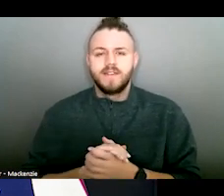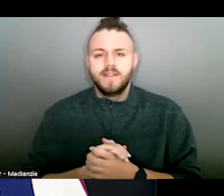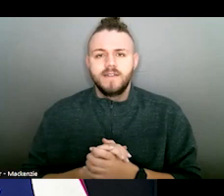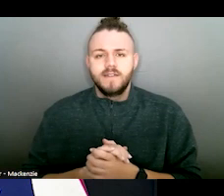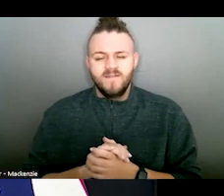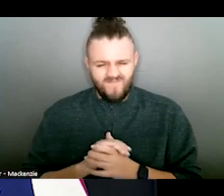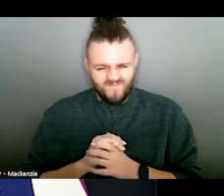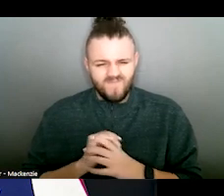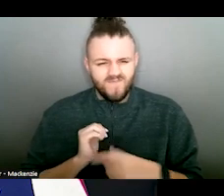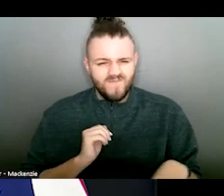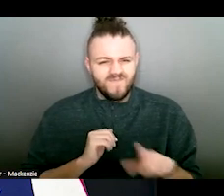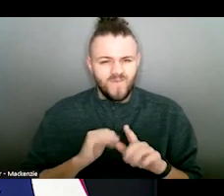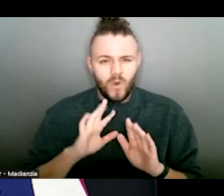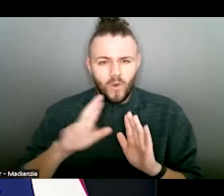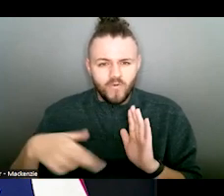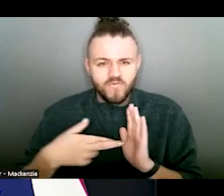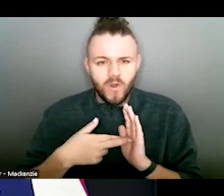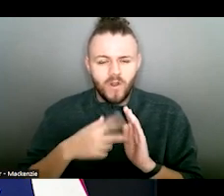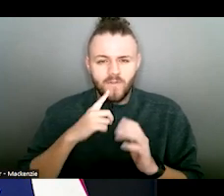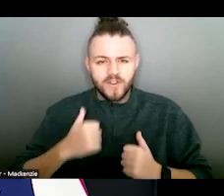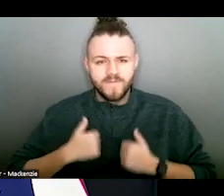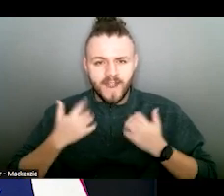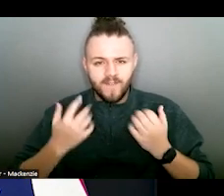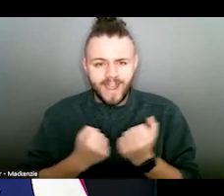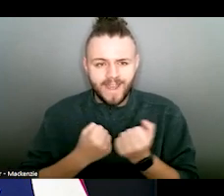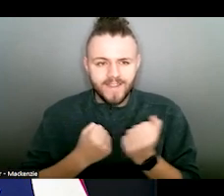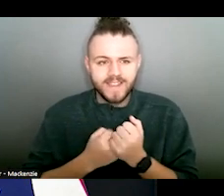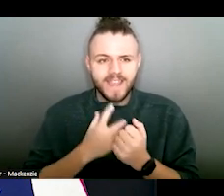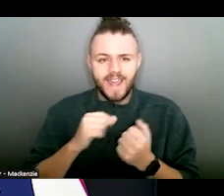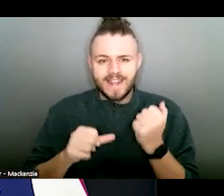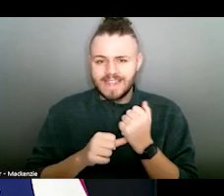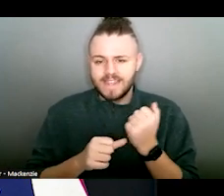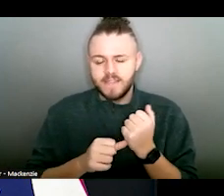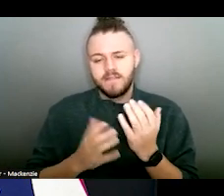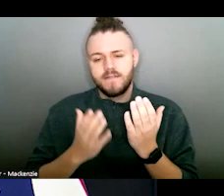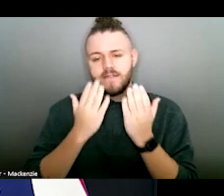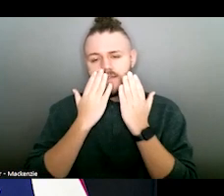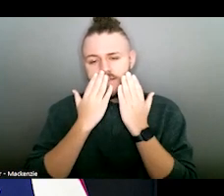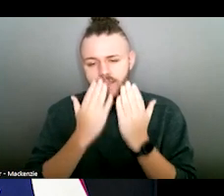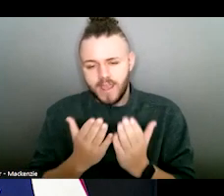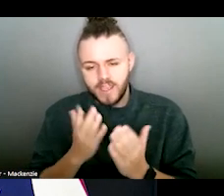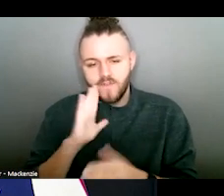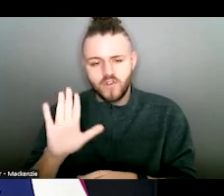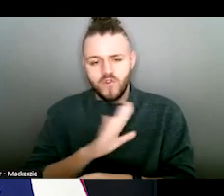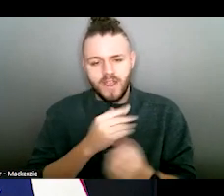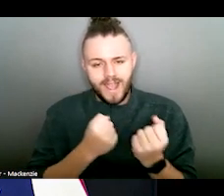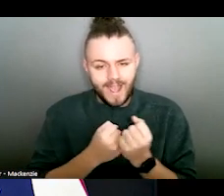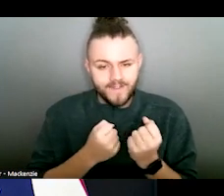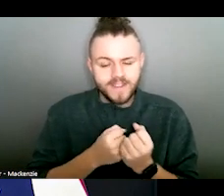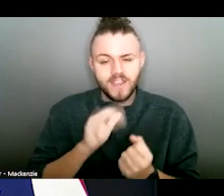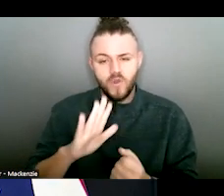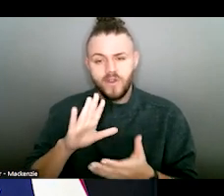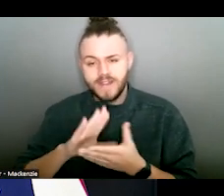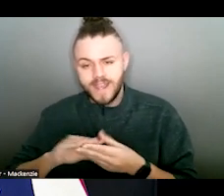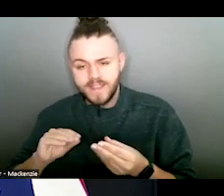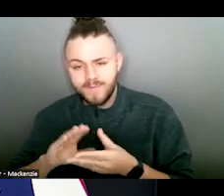Network, all of you, for your role in survivor advocacy and assistance. Thank you for your advocacy, your